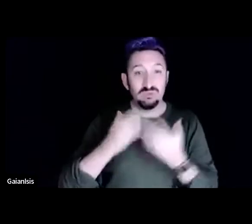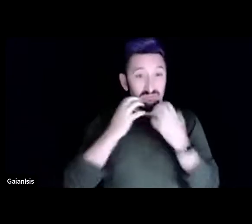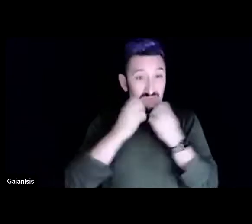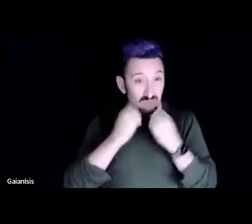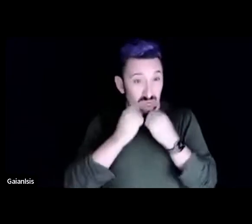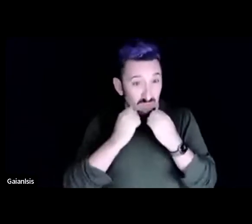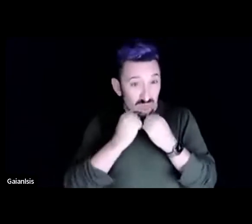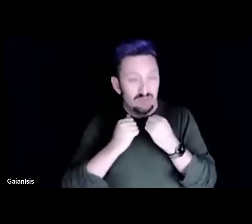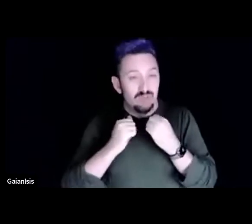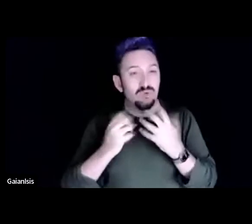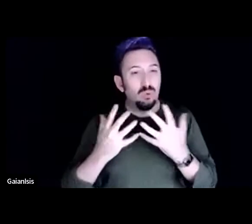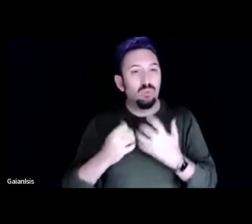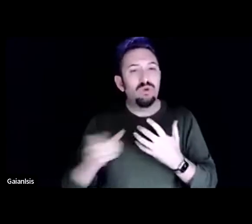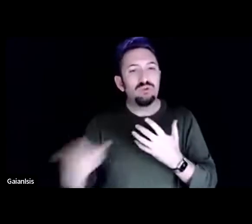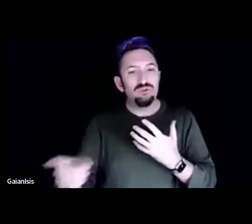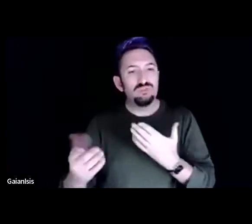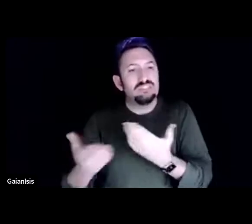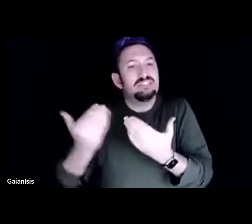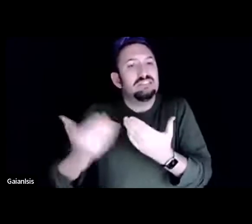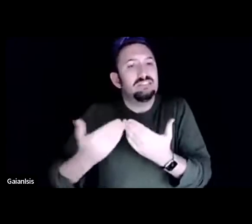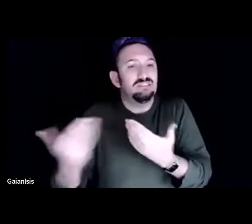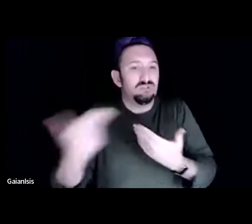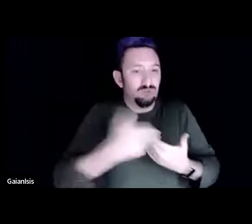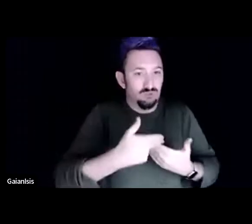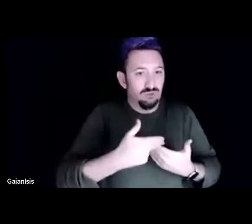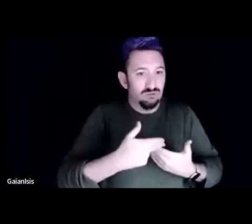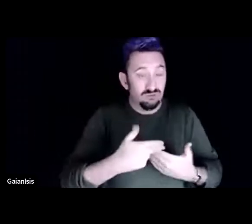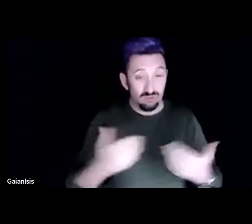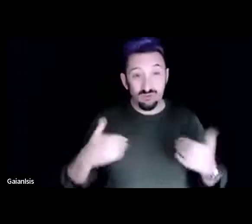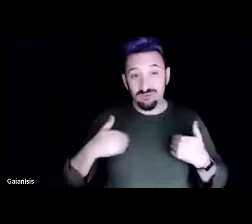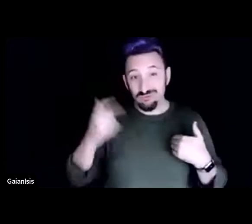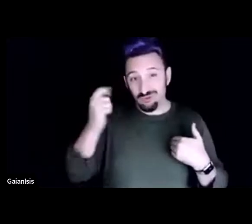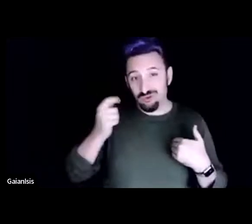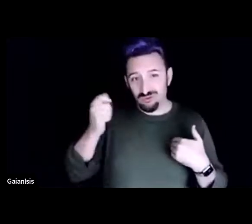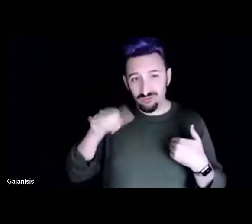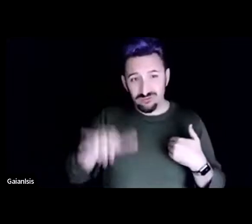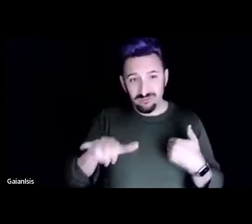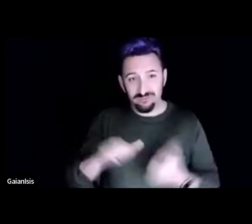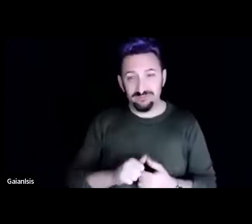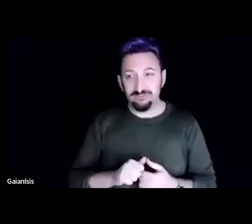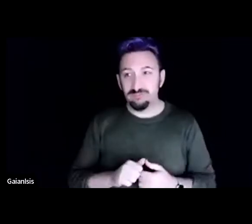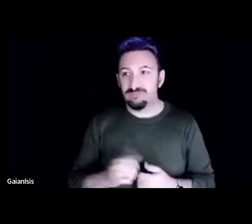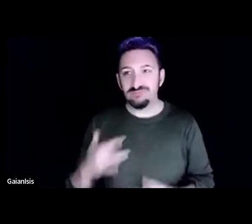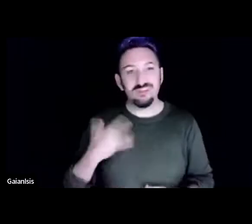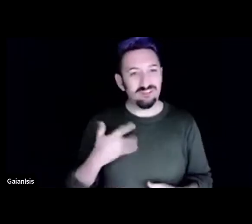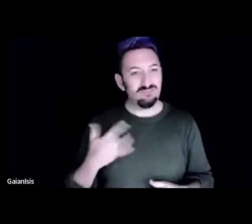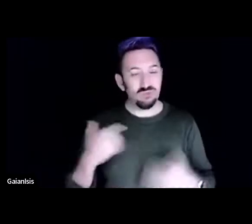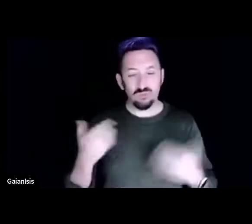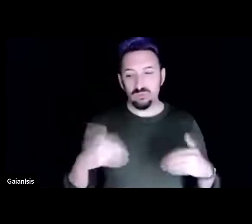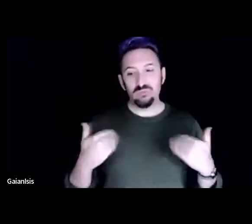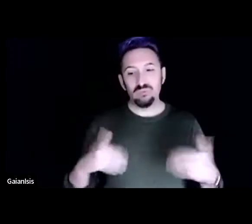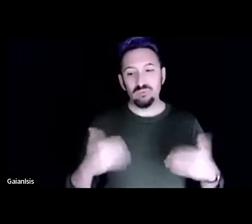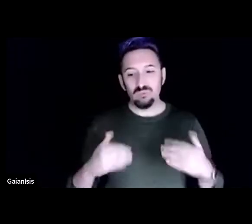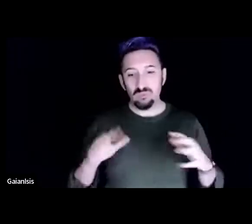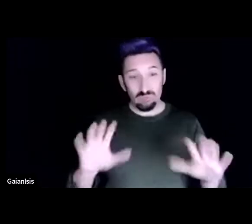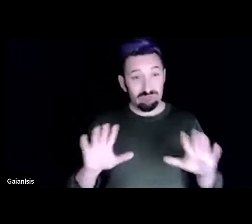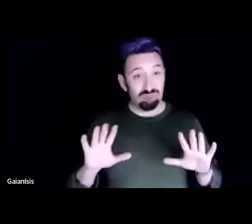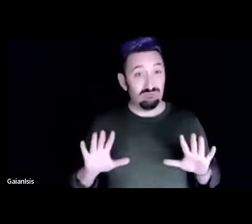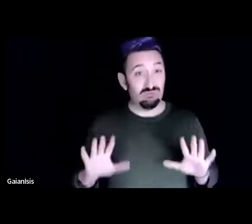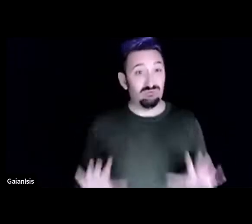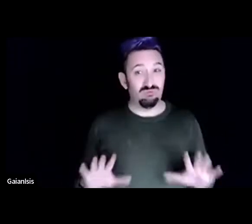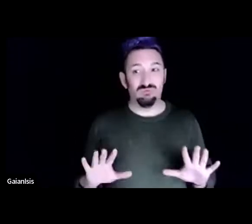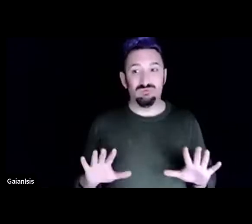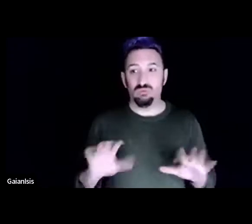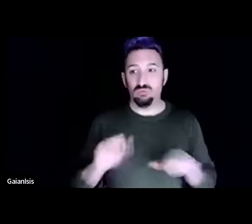And I I really think we have done a lot to broaden the scope